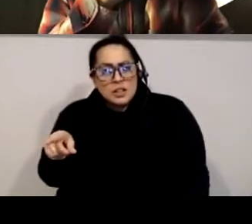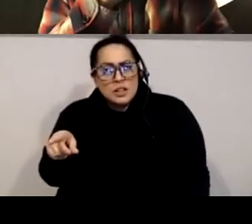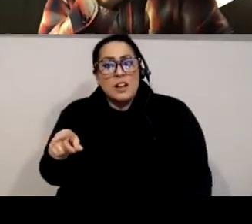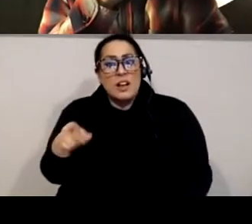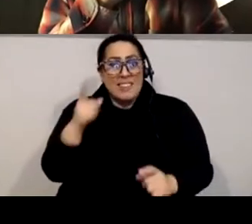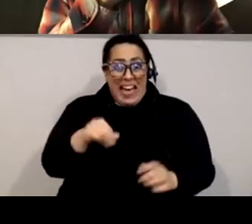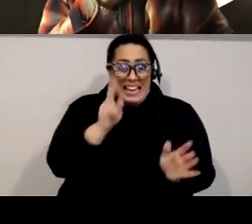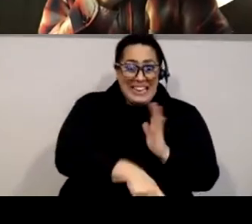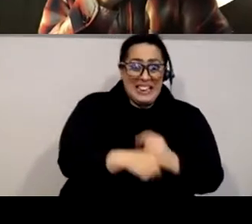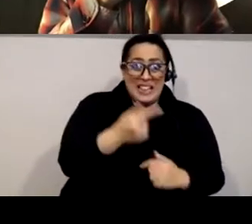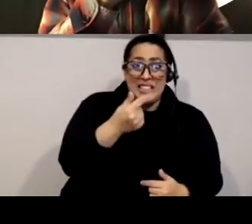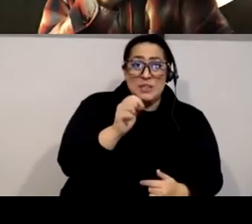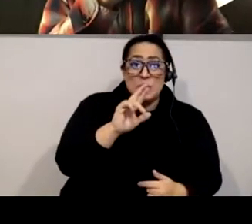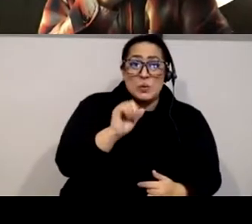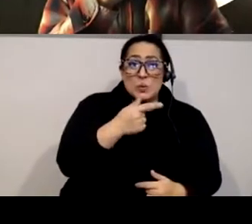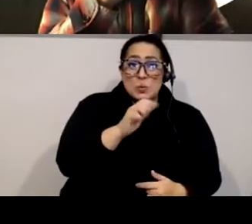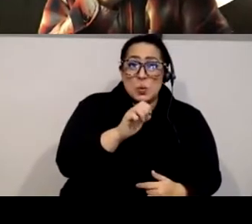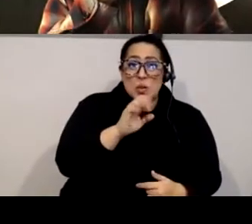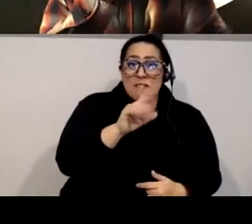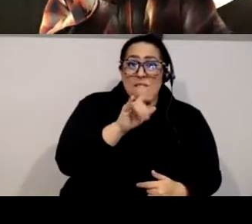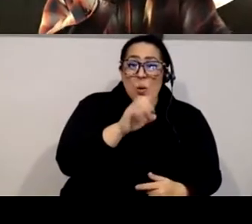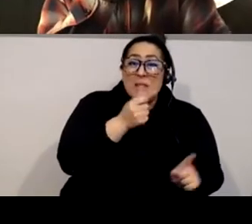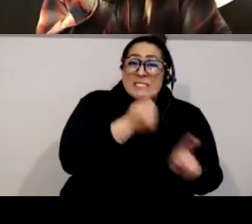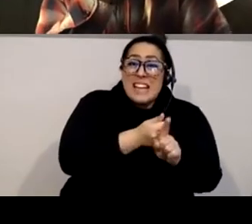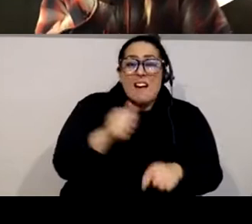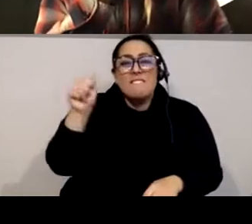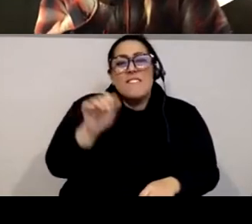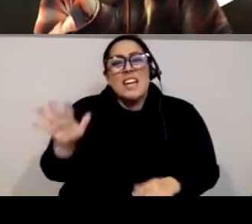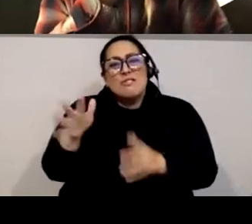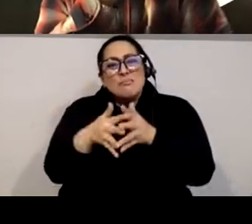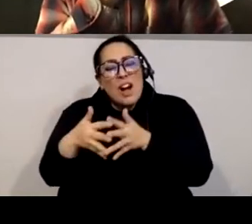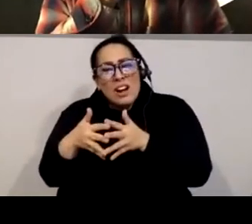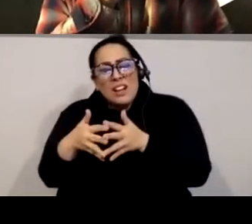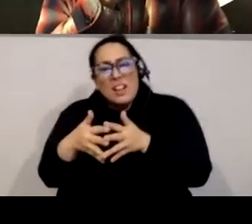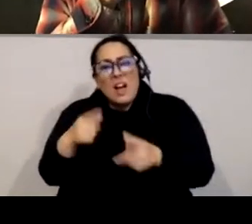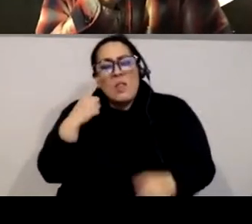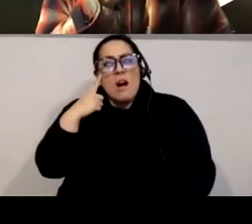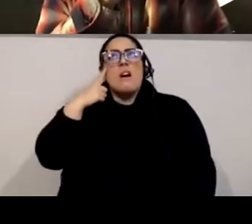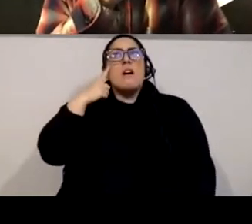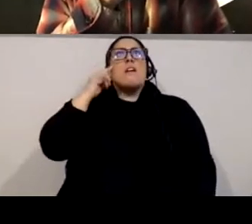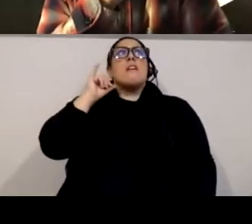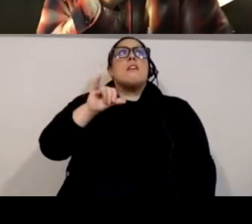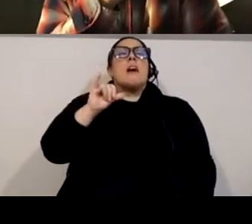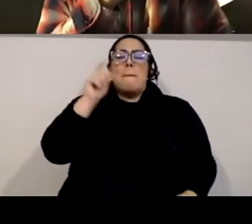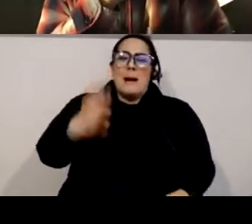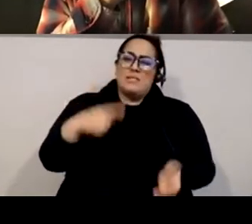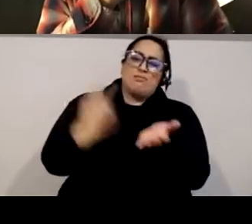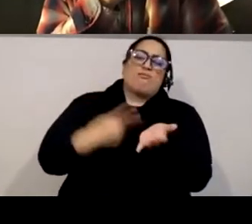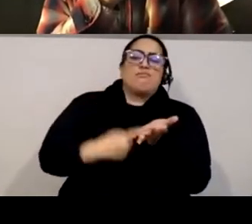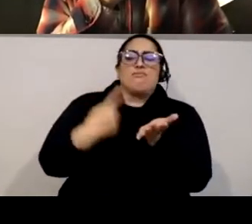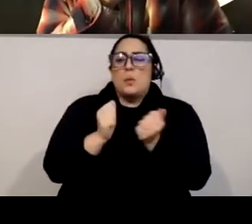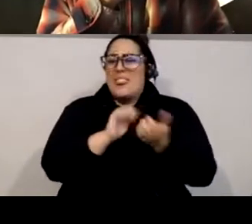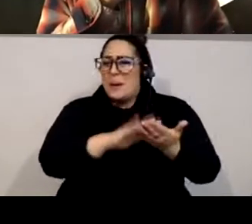Floyd, George was an Asian American. And so it just reaffirmed the need to have these really challenging